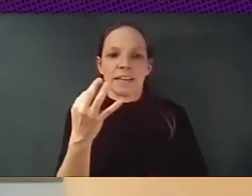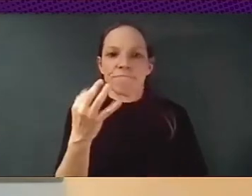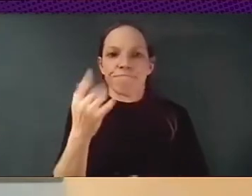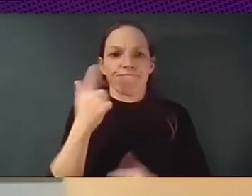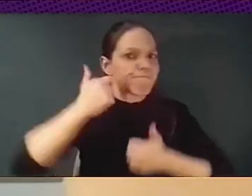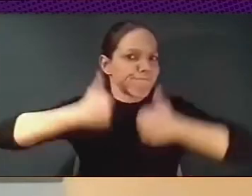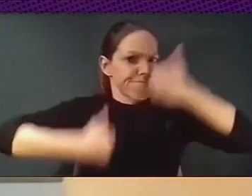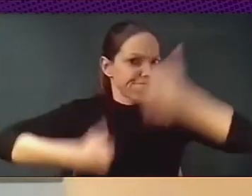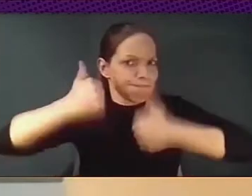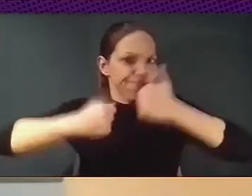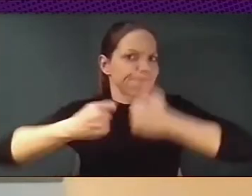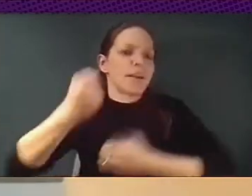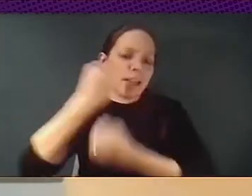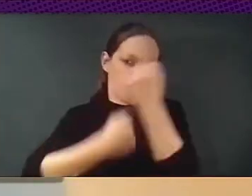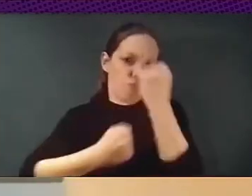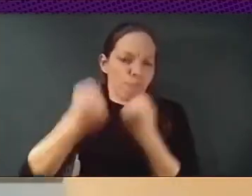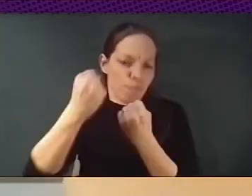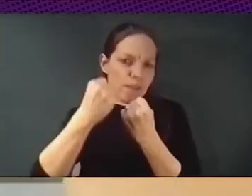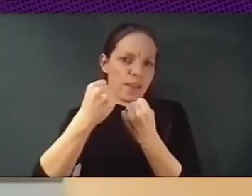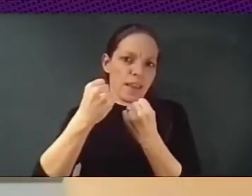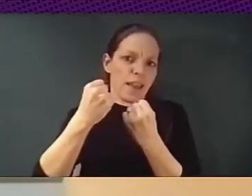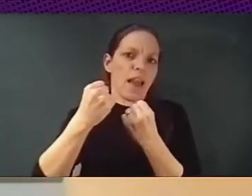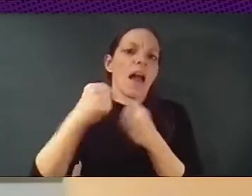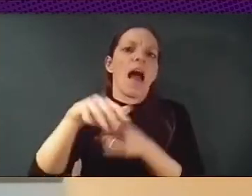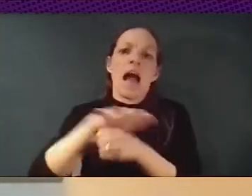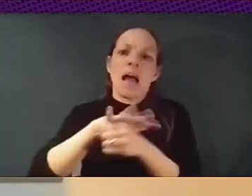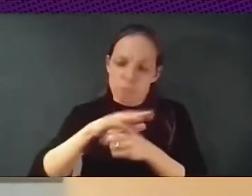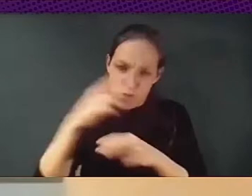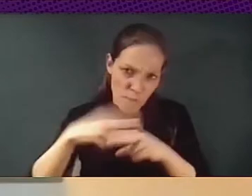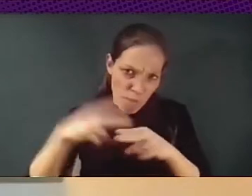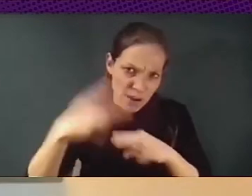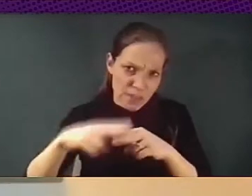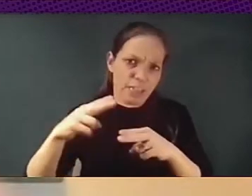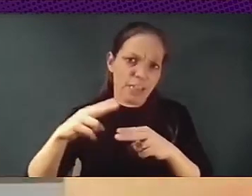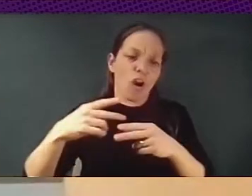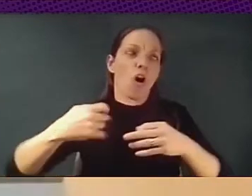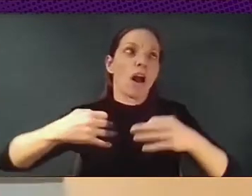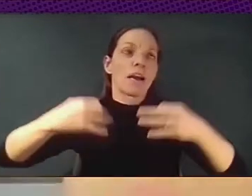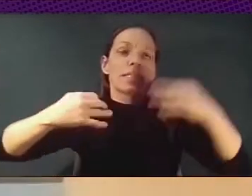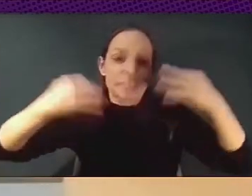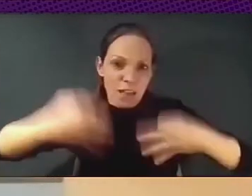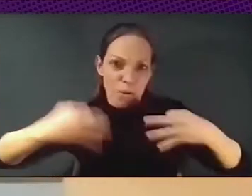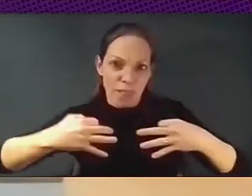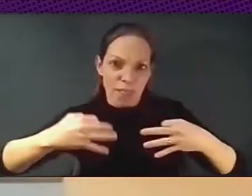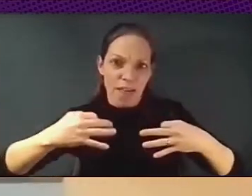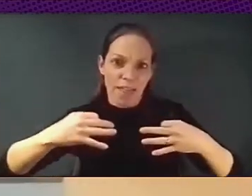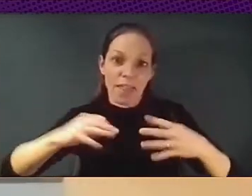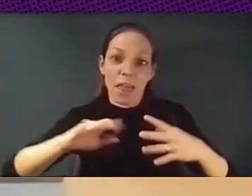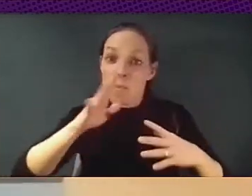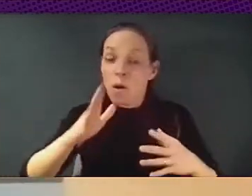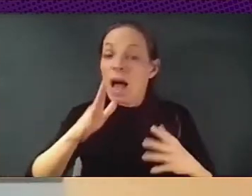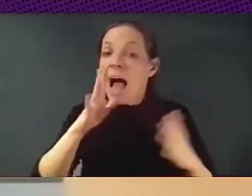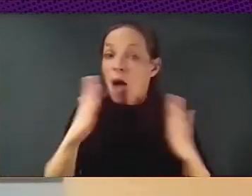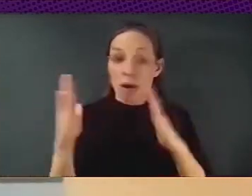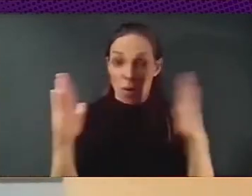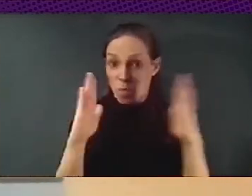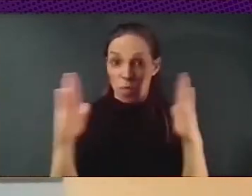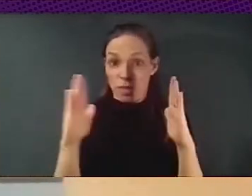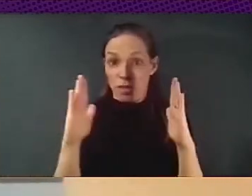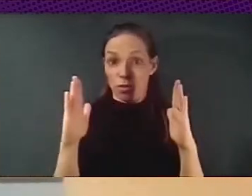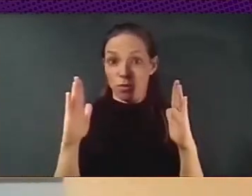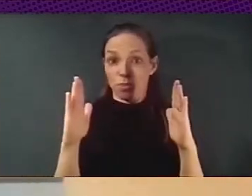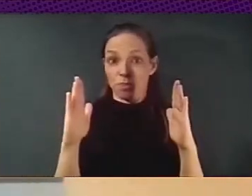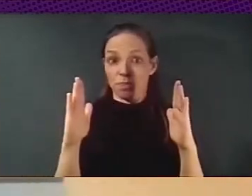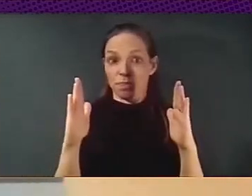dimension, which is very strong today, that we are facing, you know, now talking like geopolitical, a battle